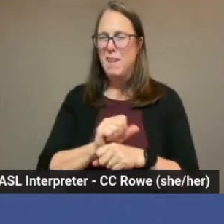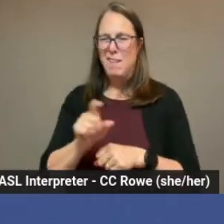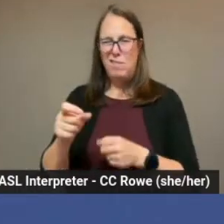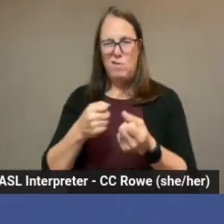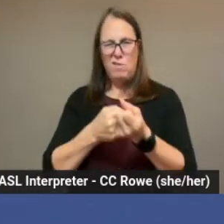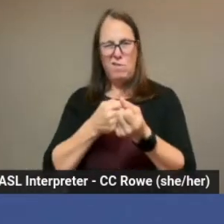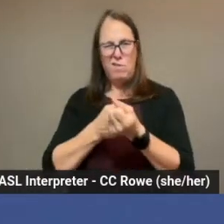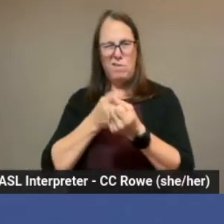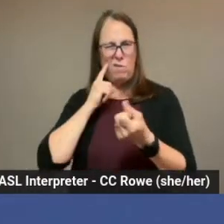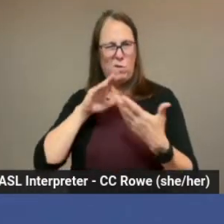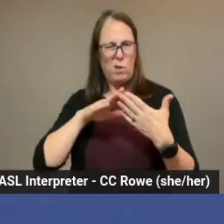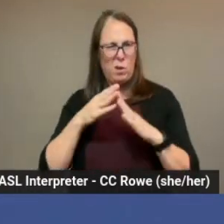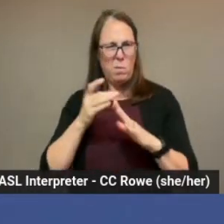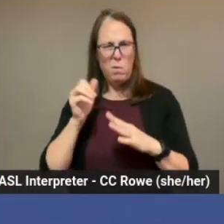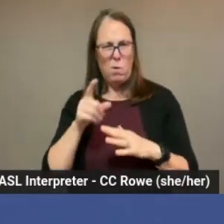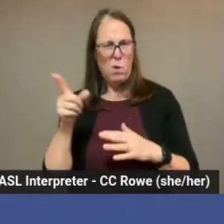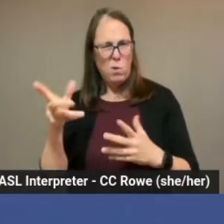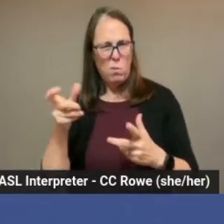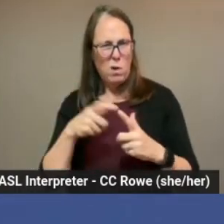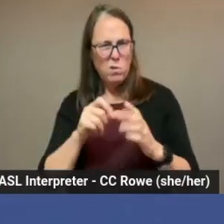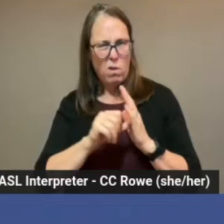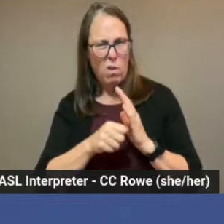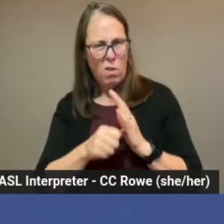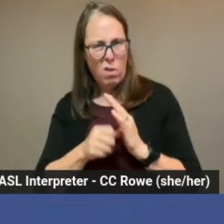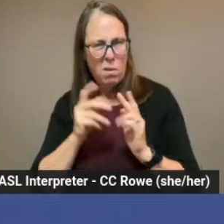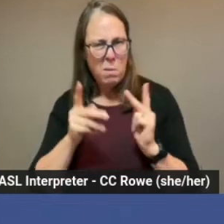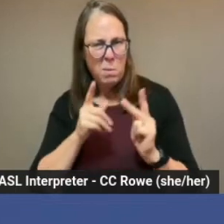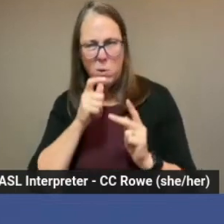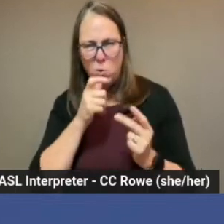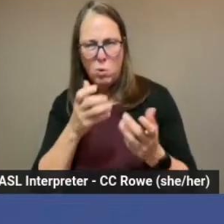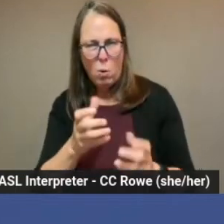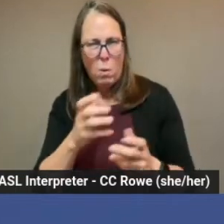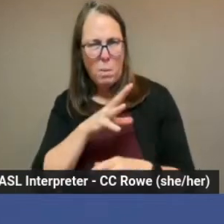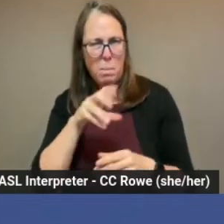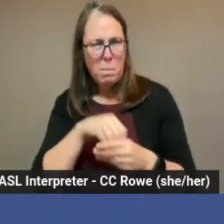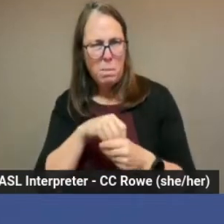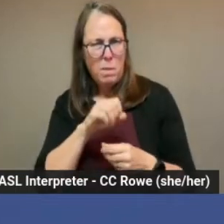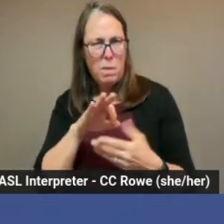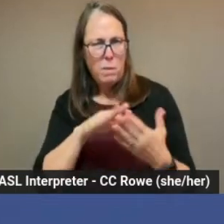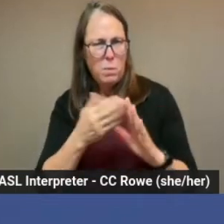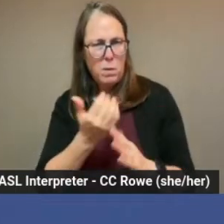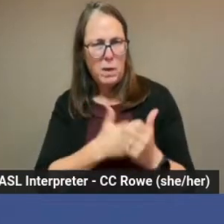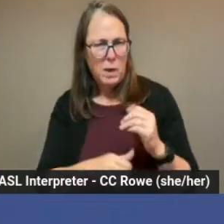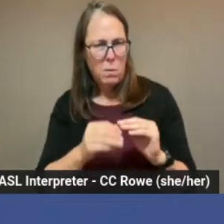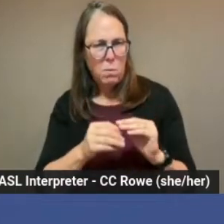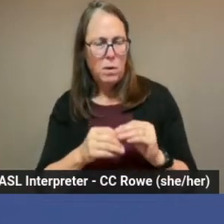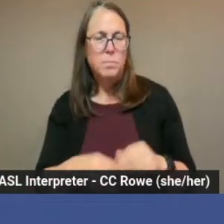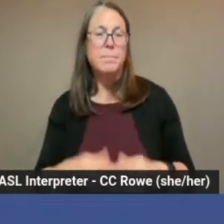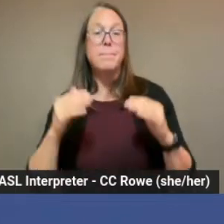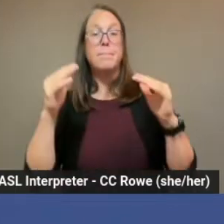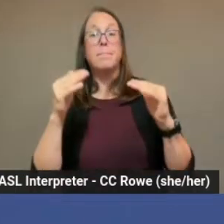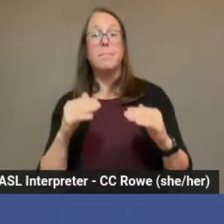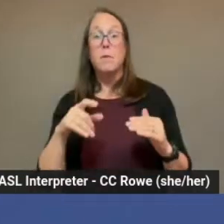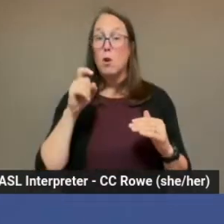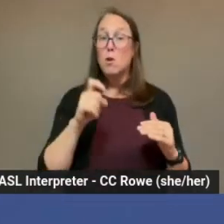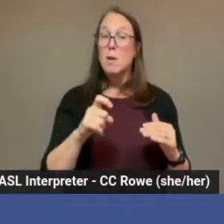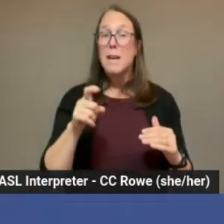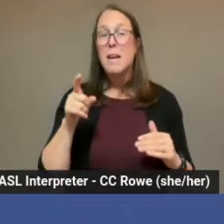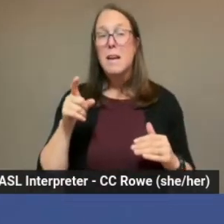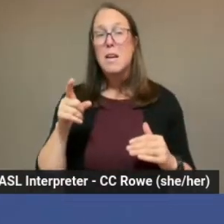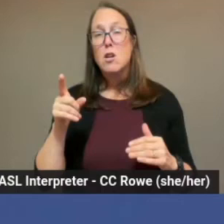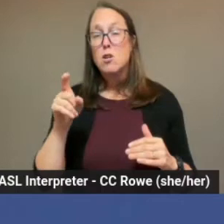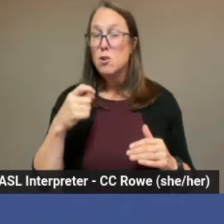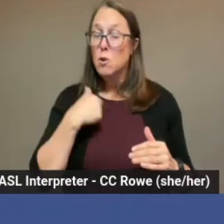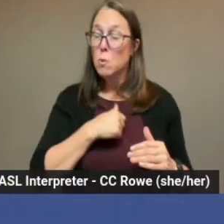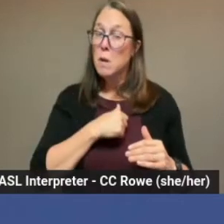Or do you want to just point out people who don't want to be a part of the community anymore? Should we be respectful with slurs and not